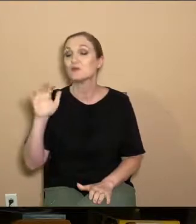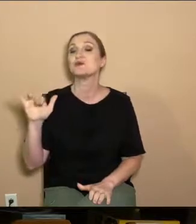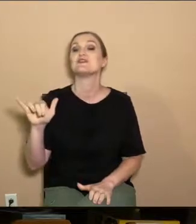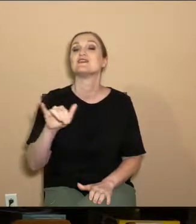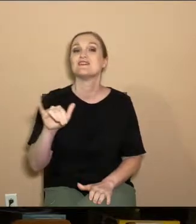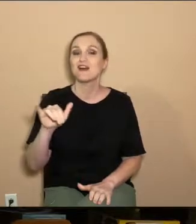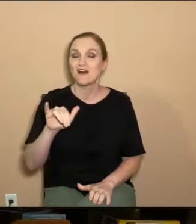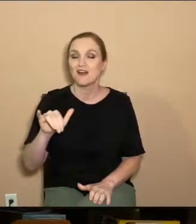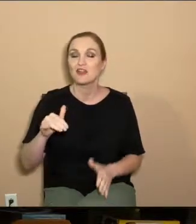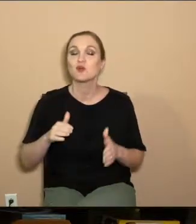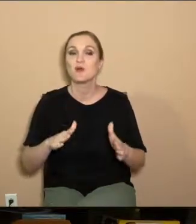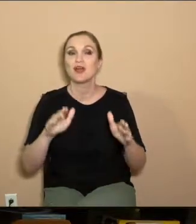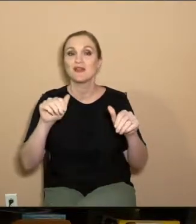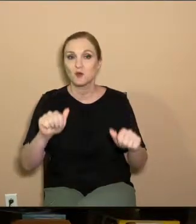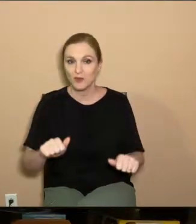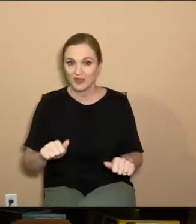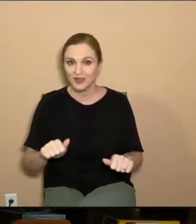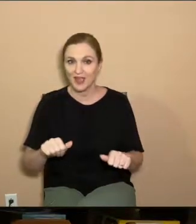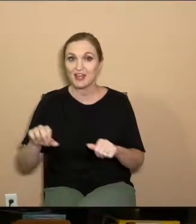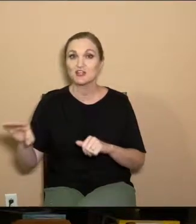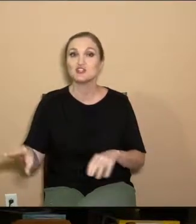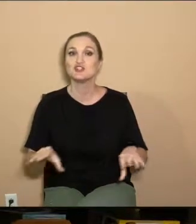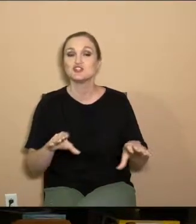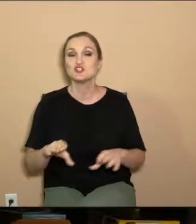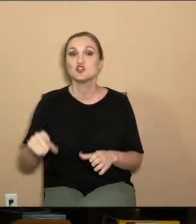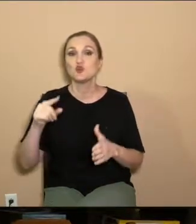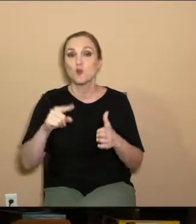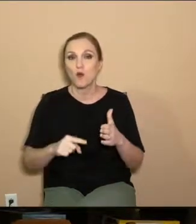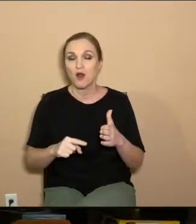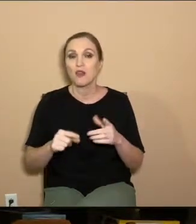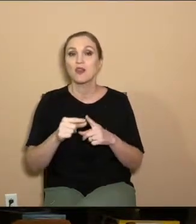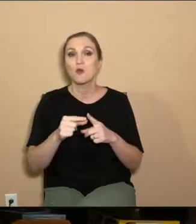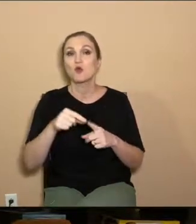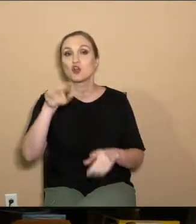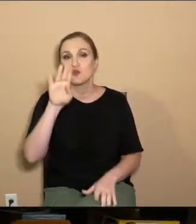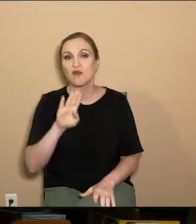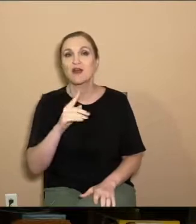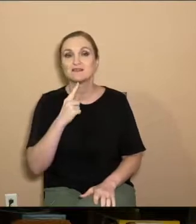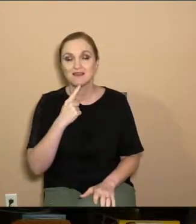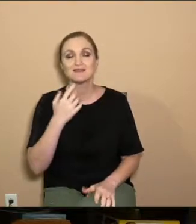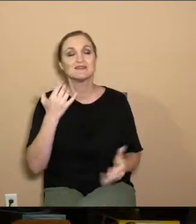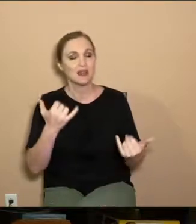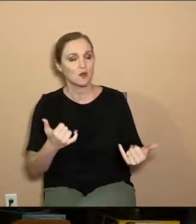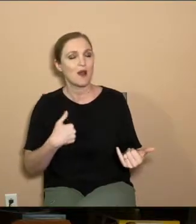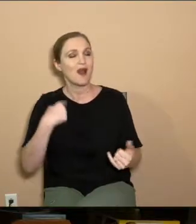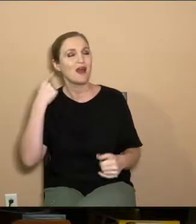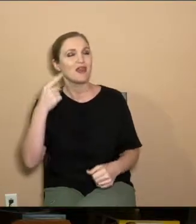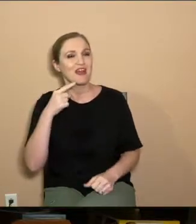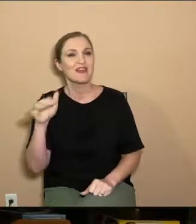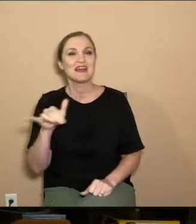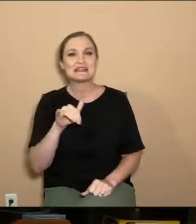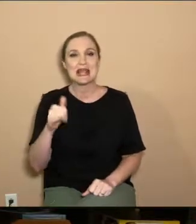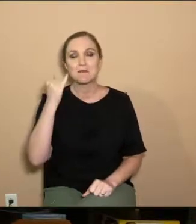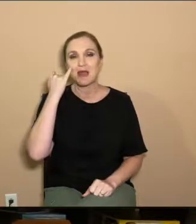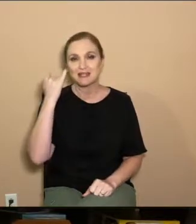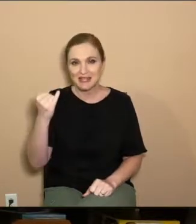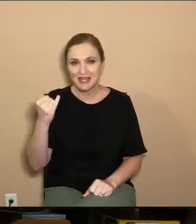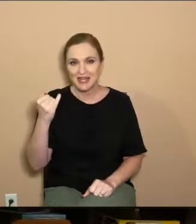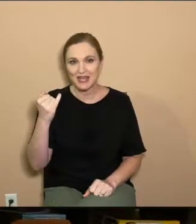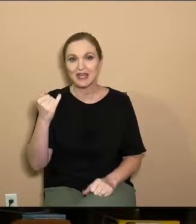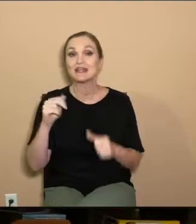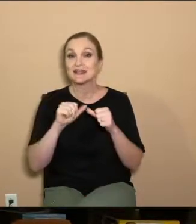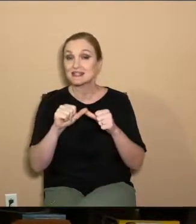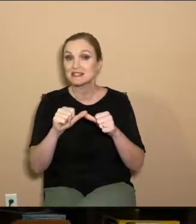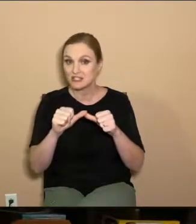that we can practically live out the Word of God. Now, I think that same idea is in